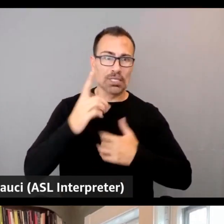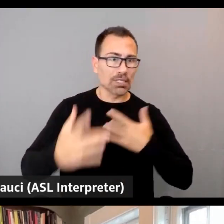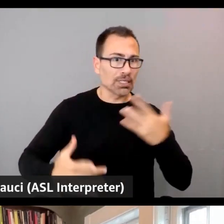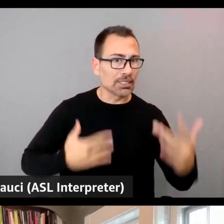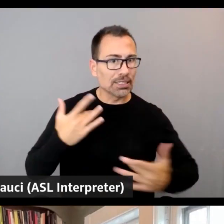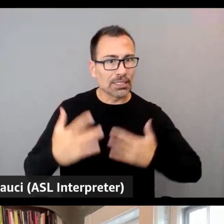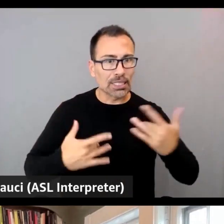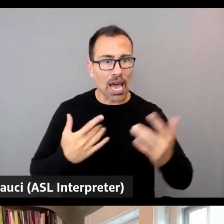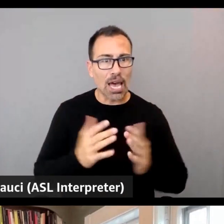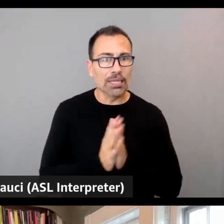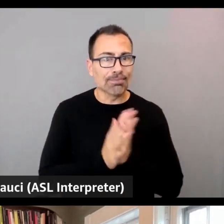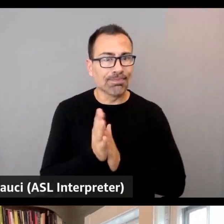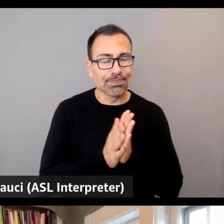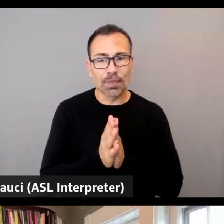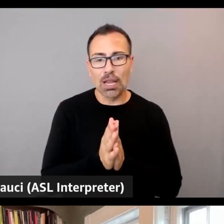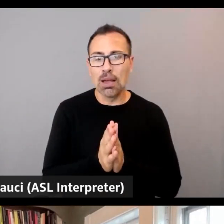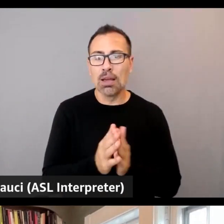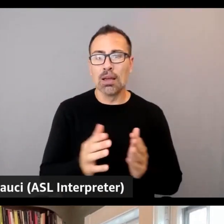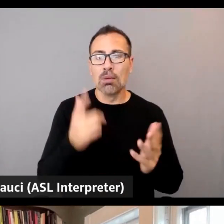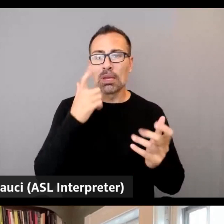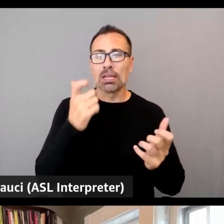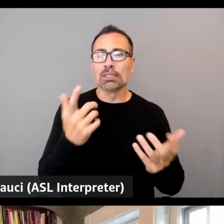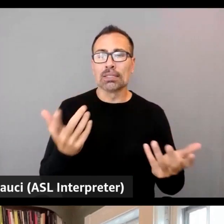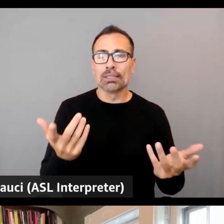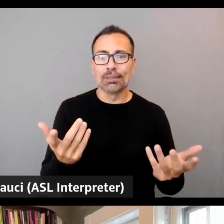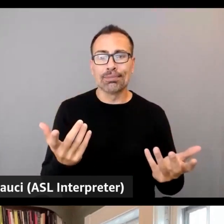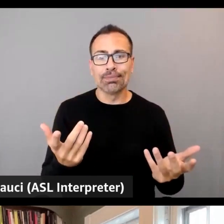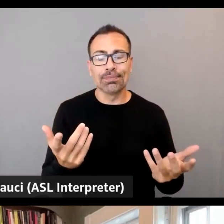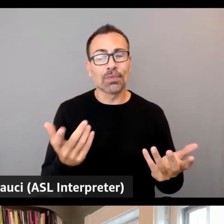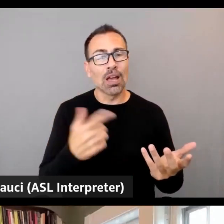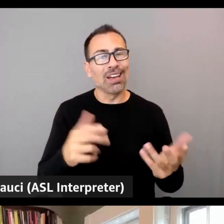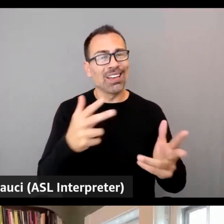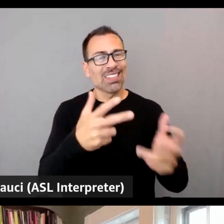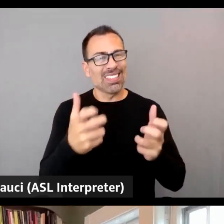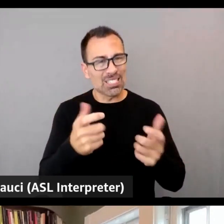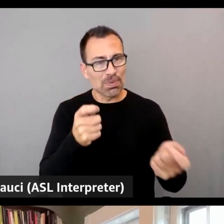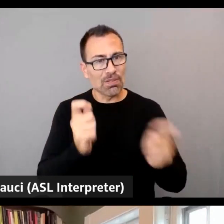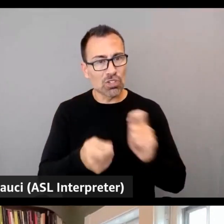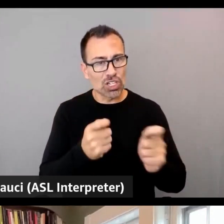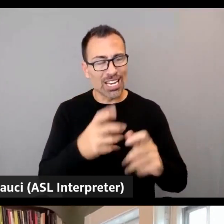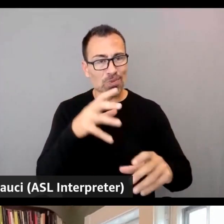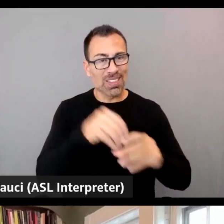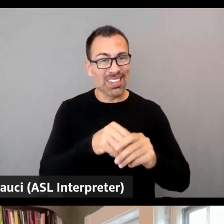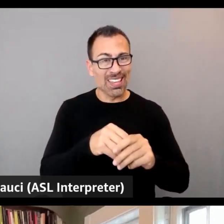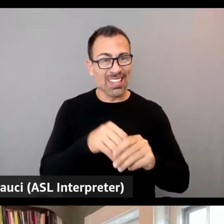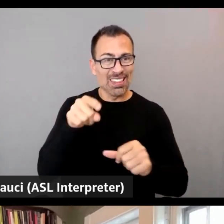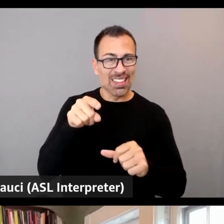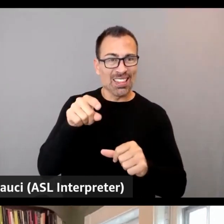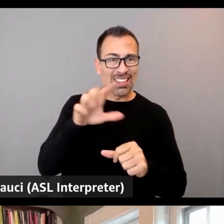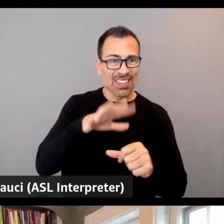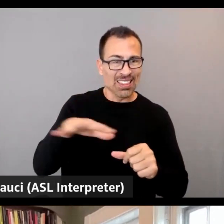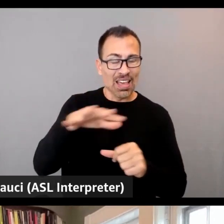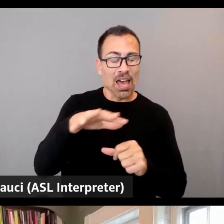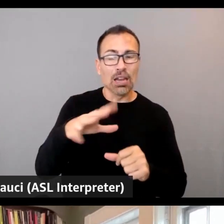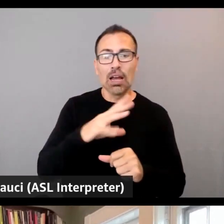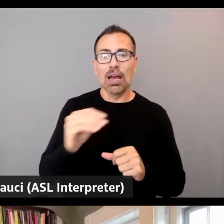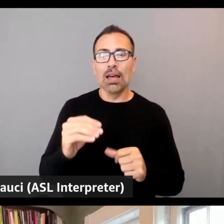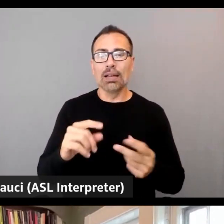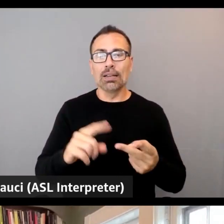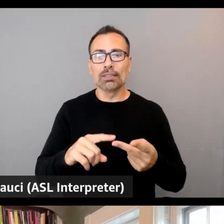a lot of, I mean, not to mention the speed of change in that space, the speed with which new approaches come